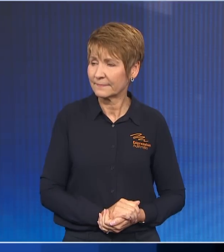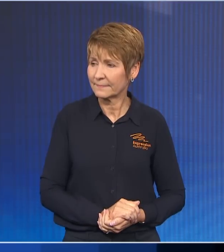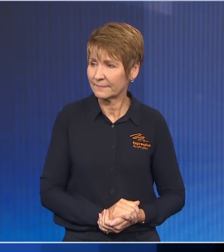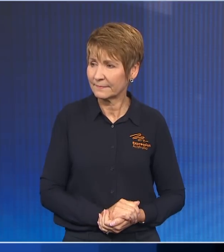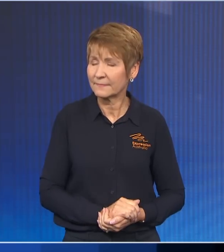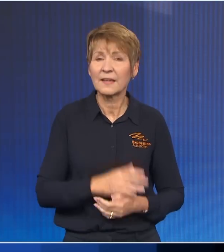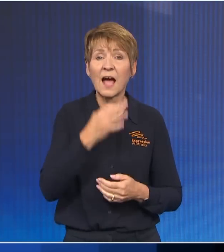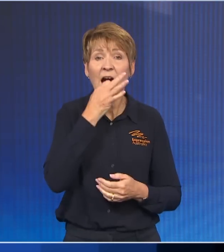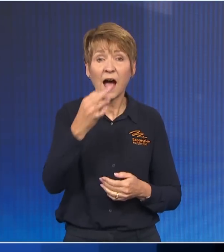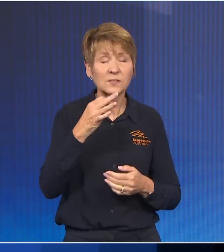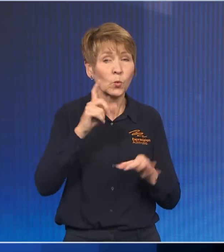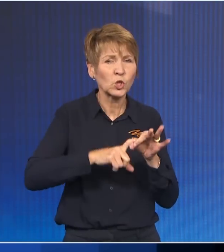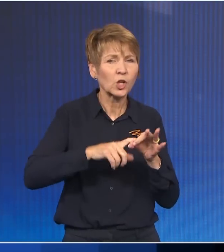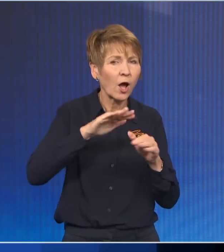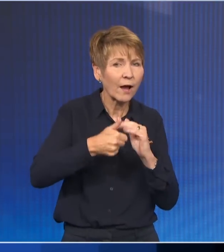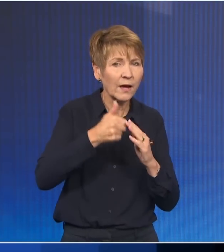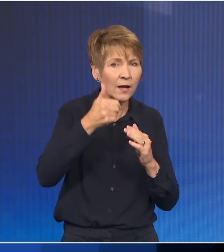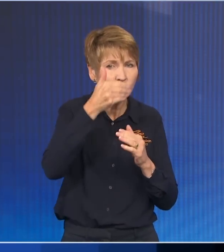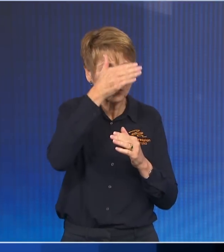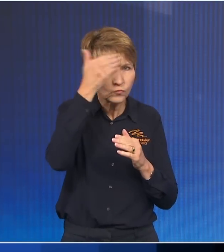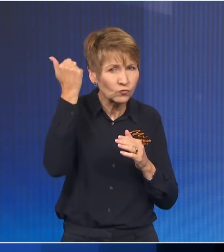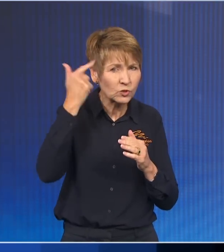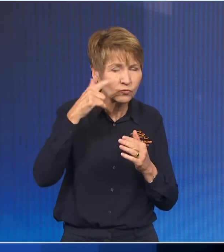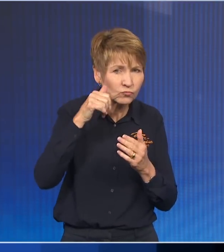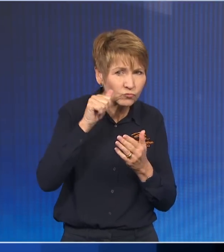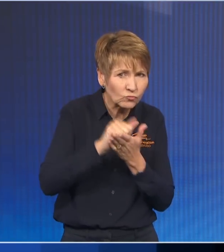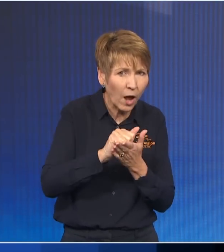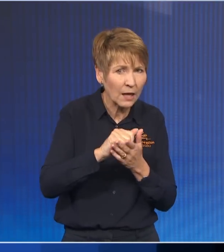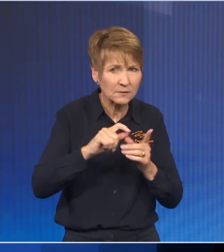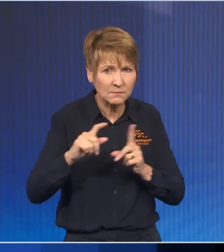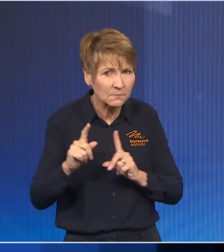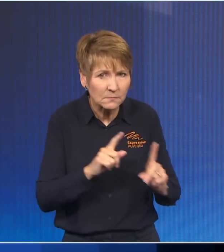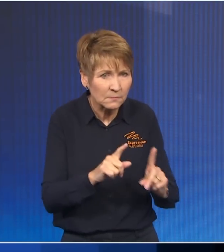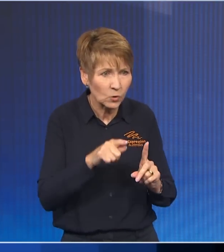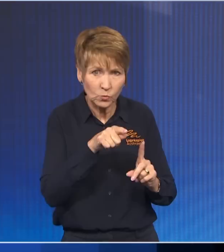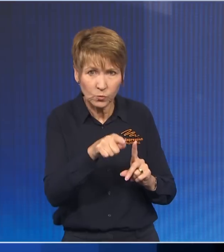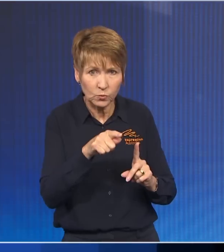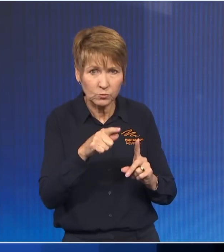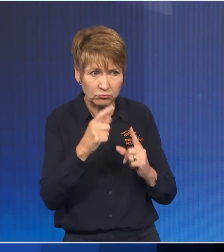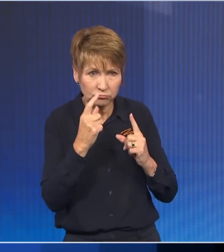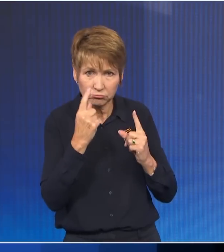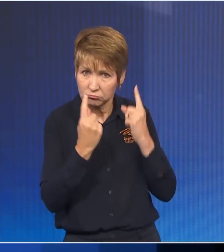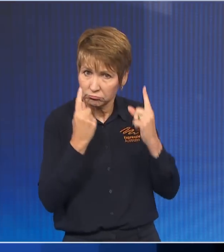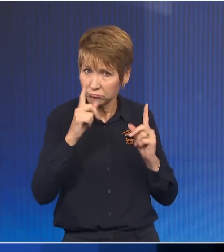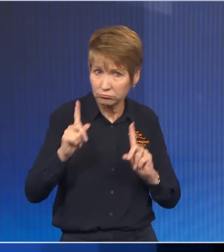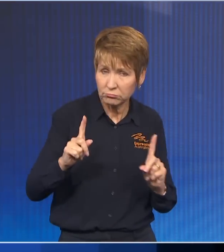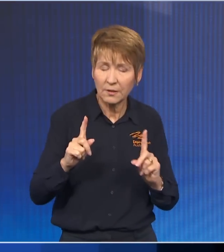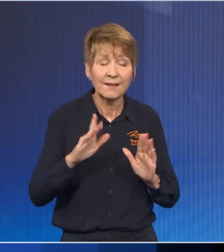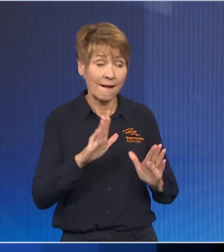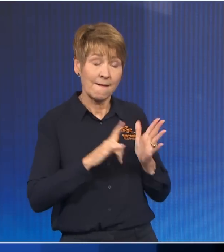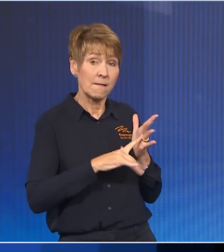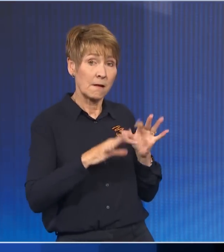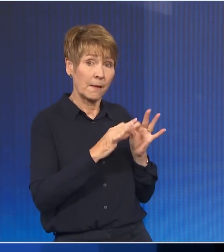Christian right on pre-selections in WA? I think we've made our position very, very clear as a Liberal party. We had a review